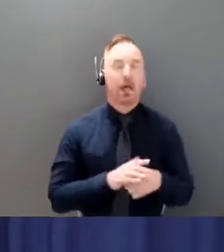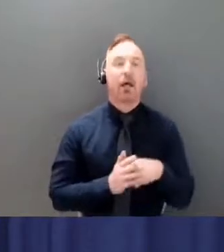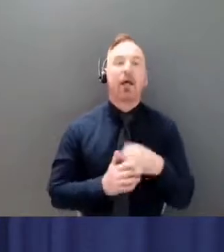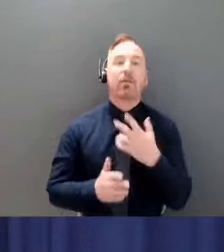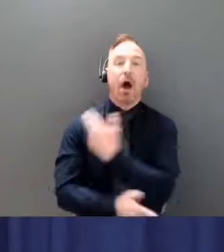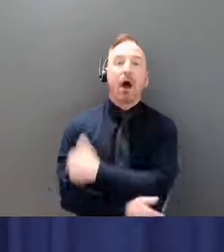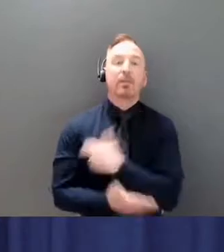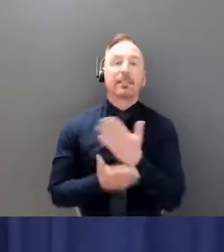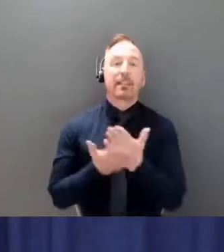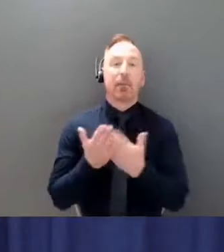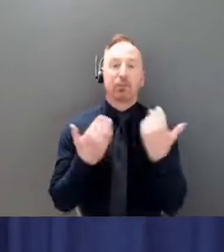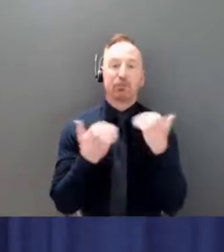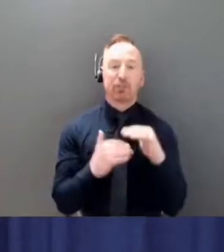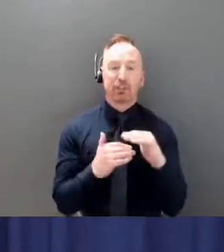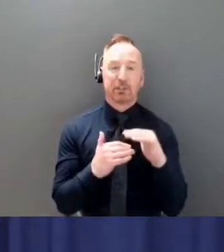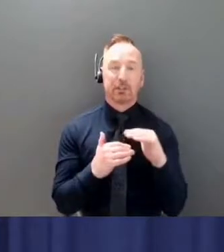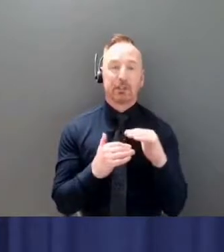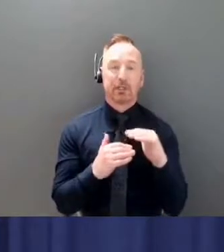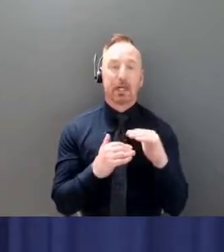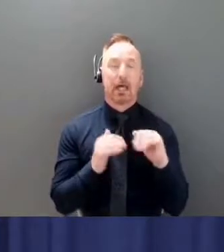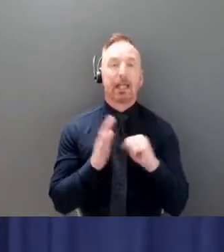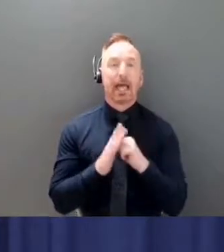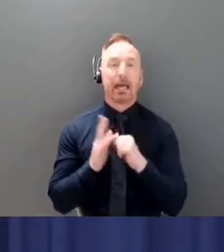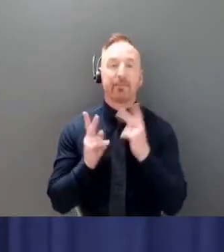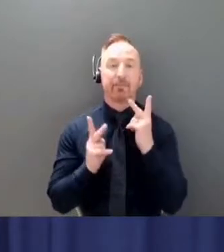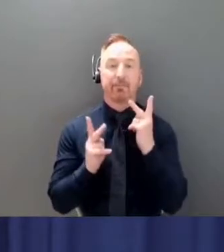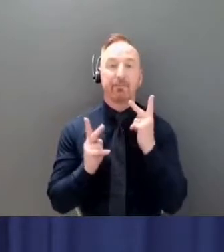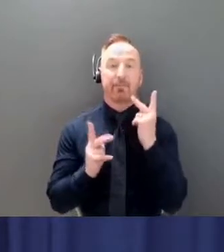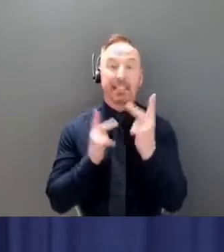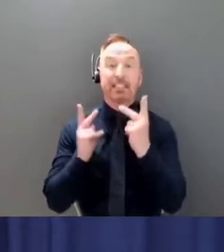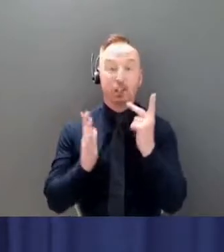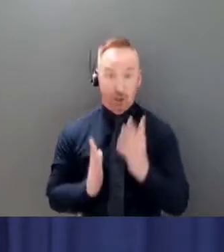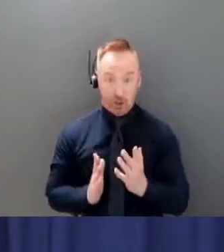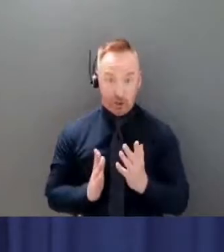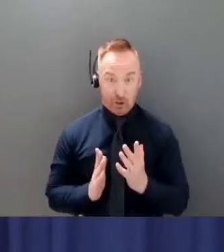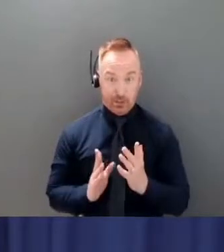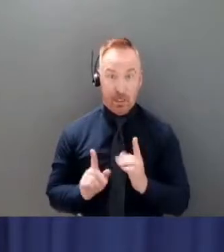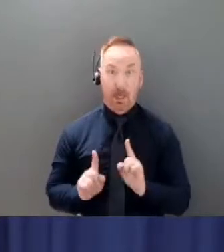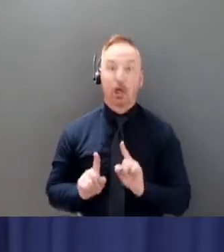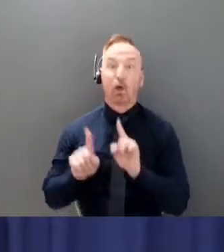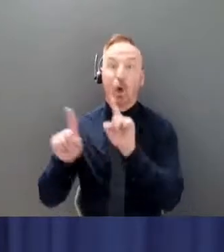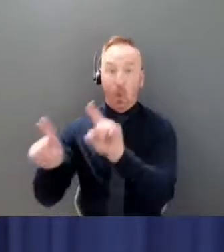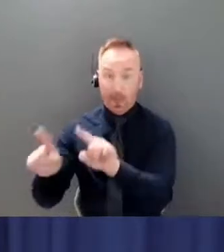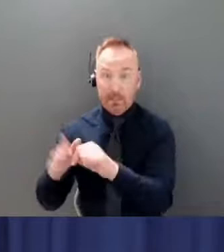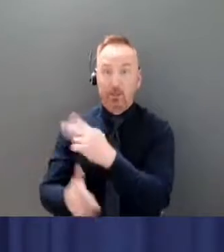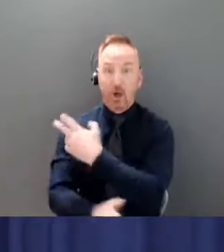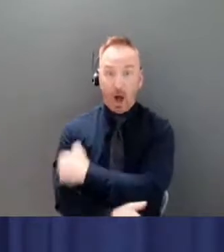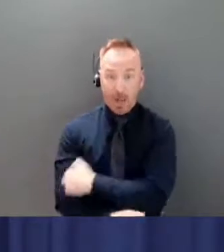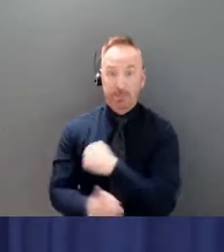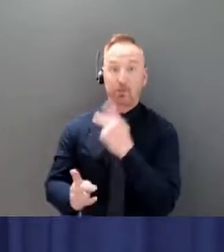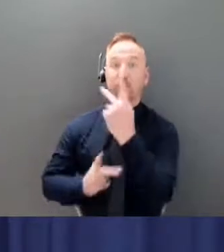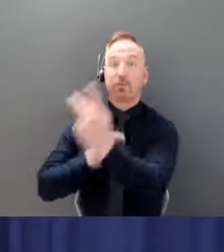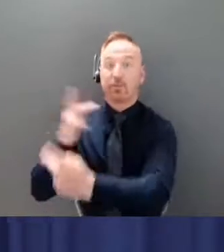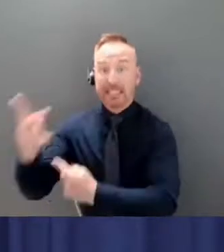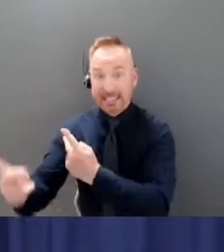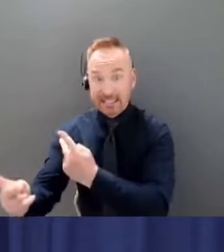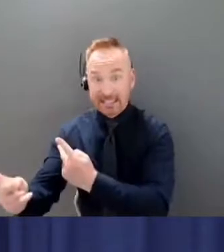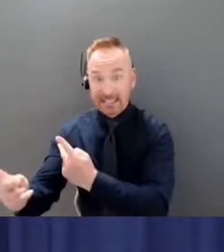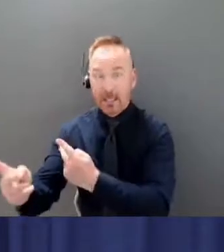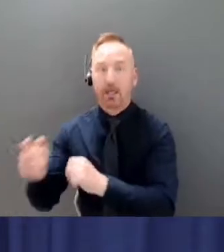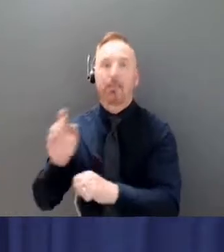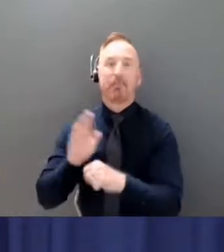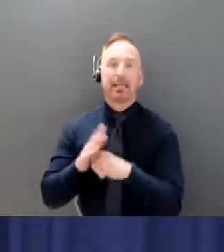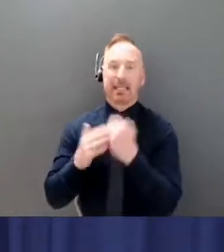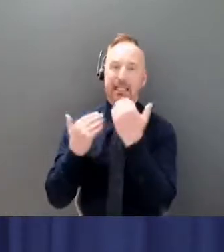visitors will be quite restricted during this two-week period. Of course, there are exceptions for palliative